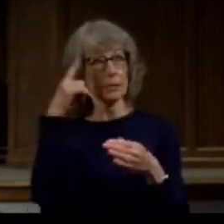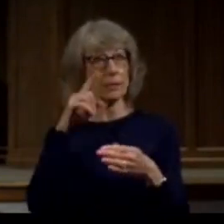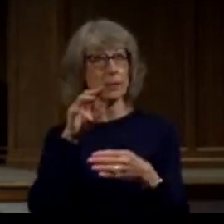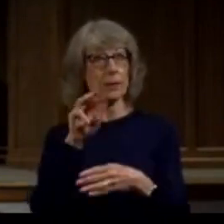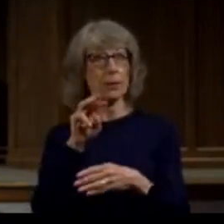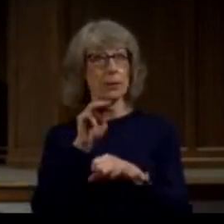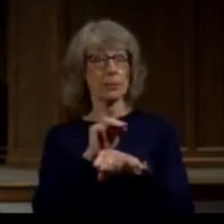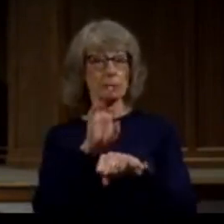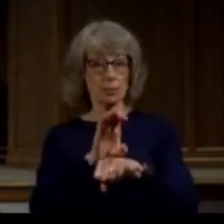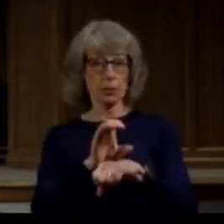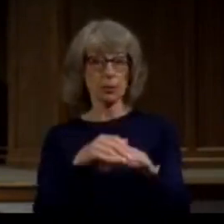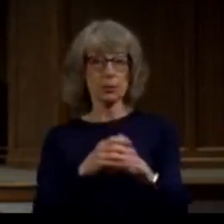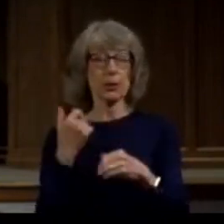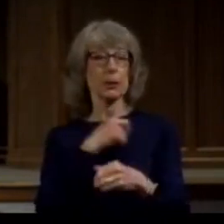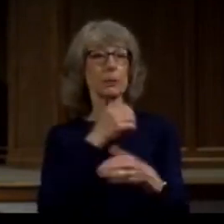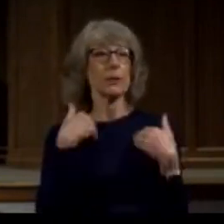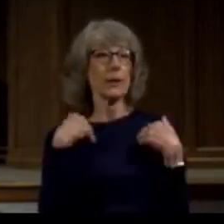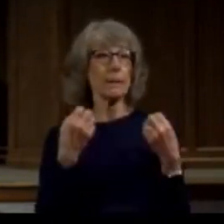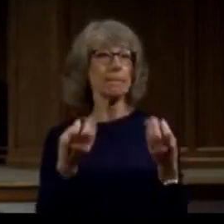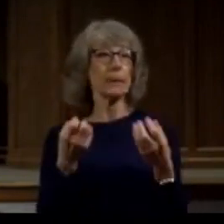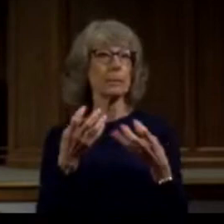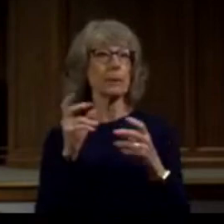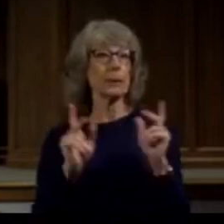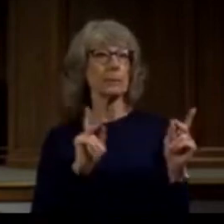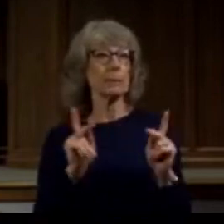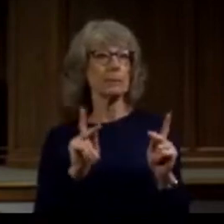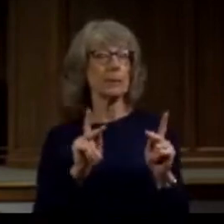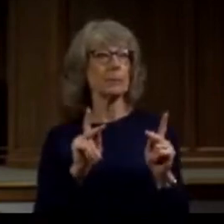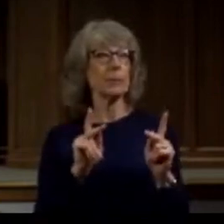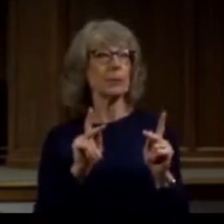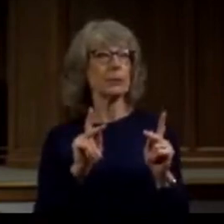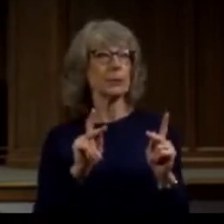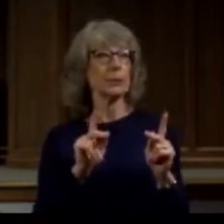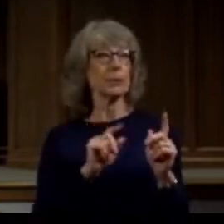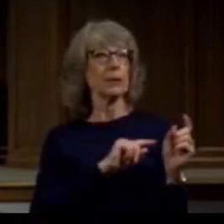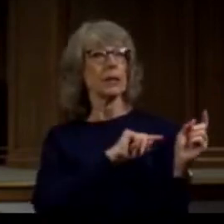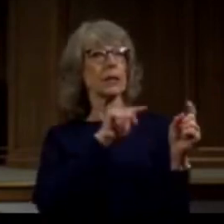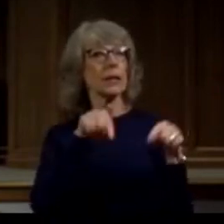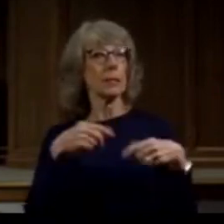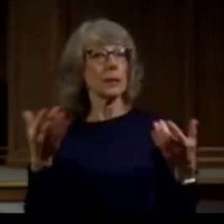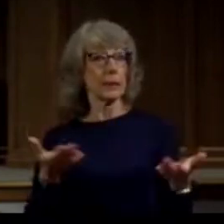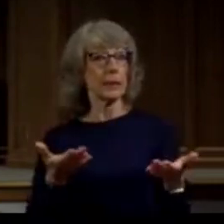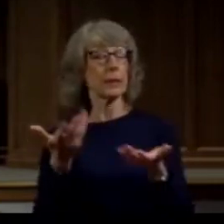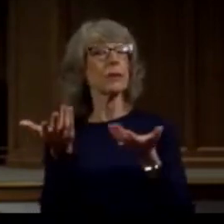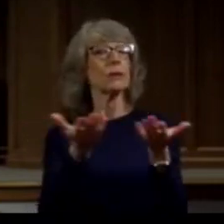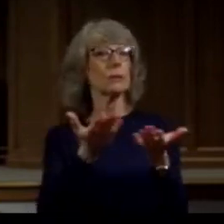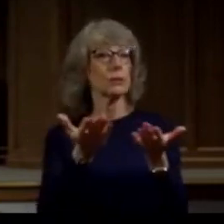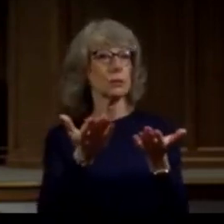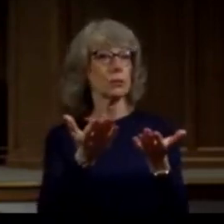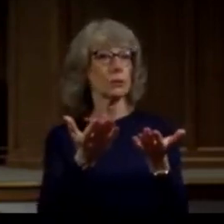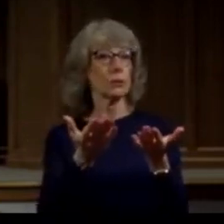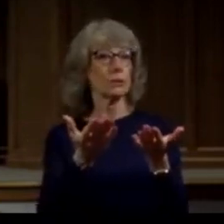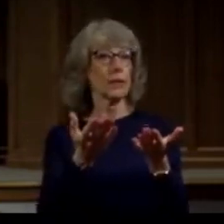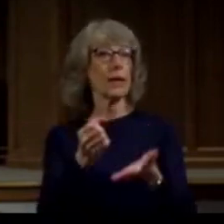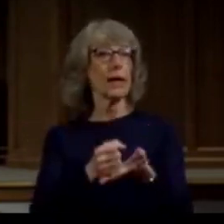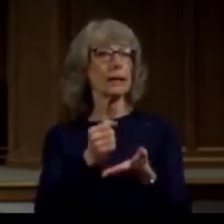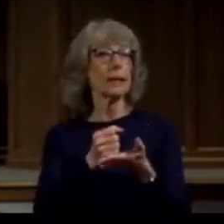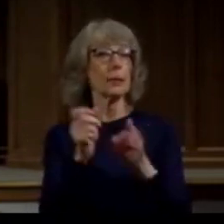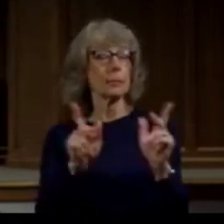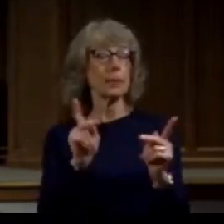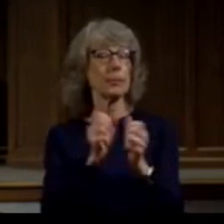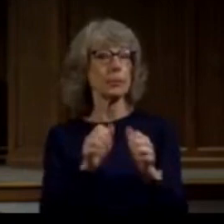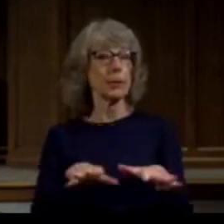had a number of people over this weekend providing service and care to the homeless in our community.